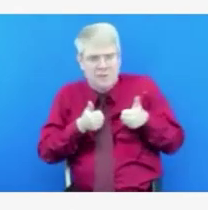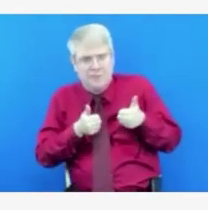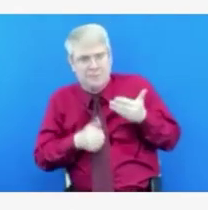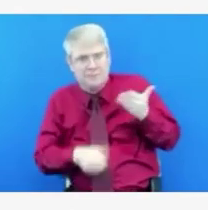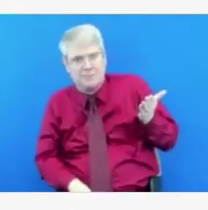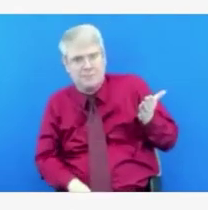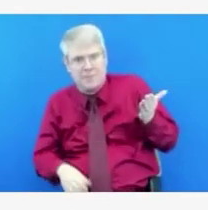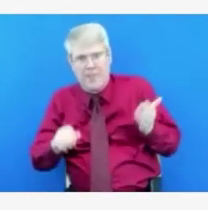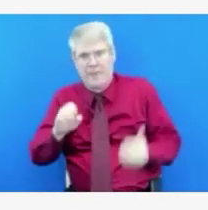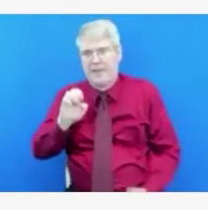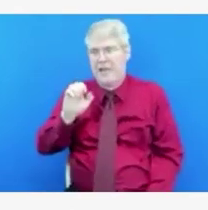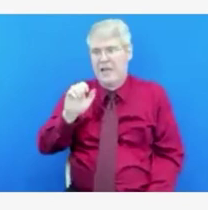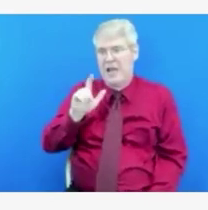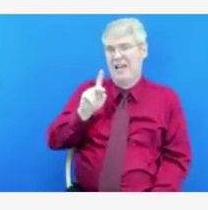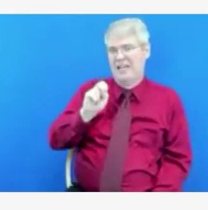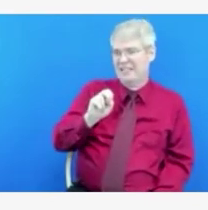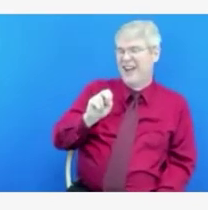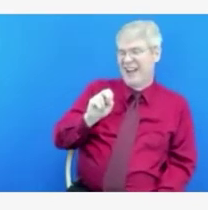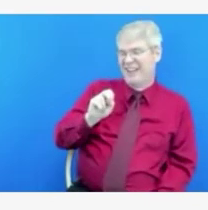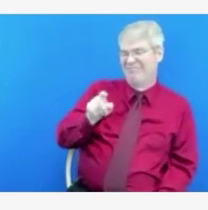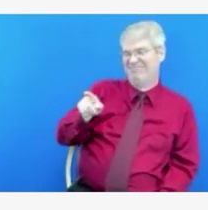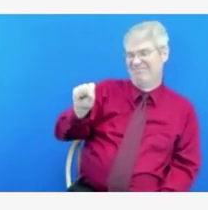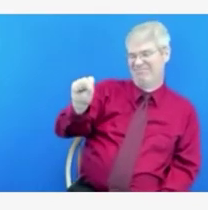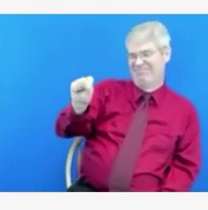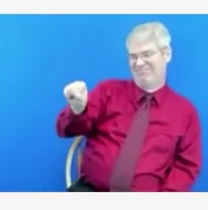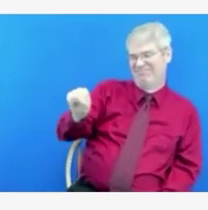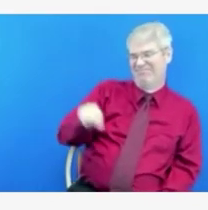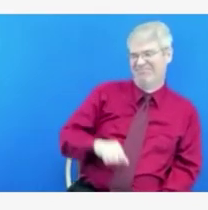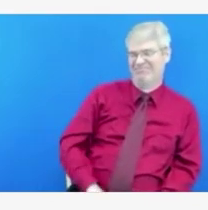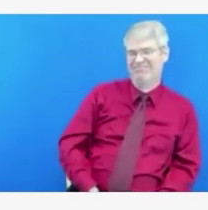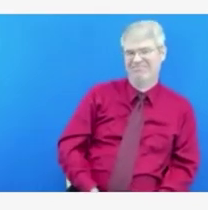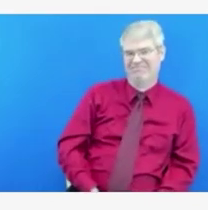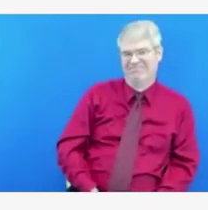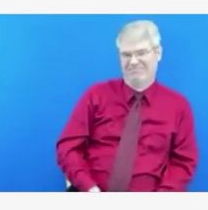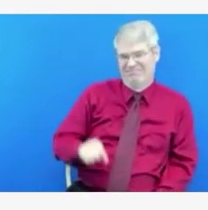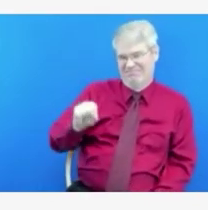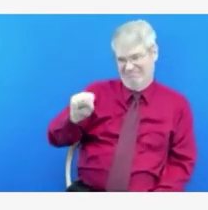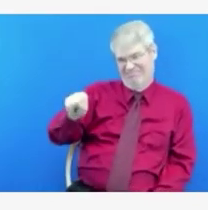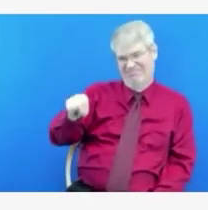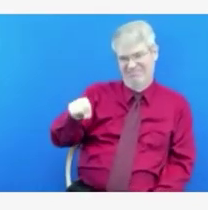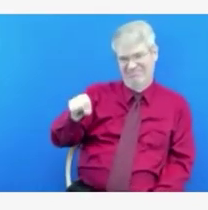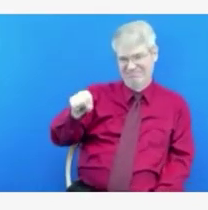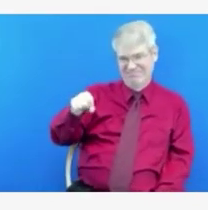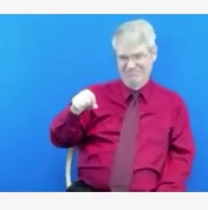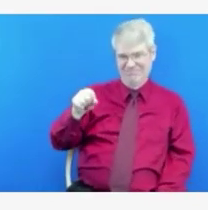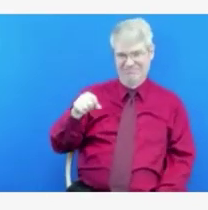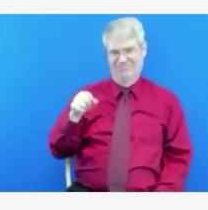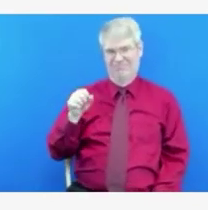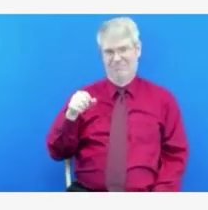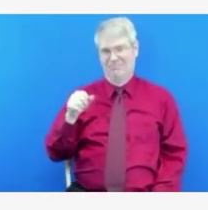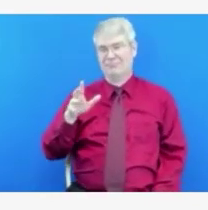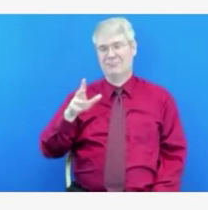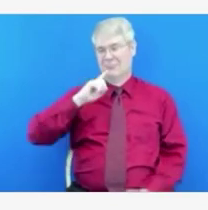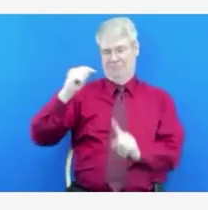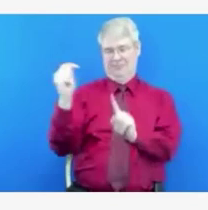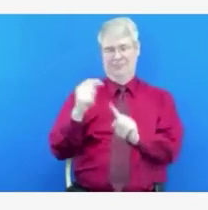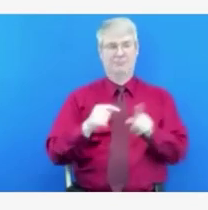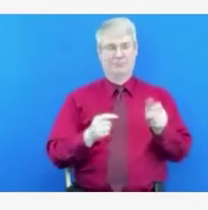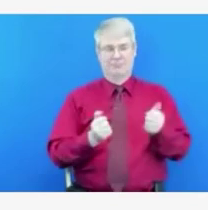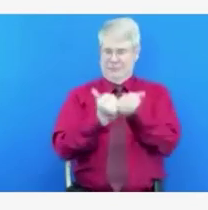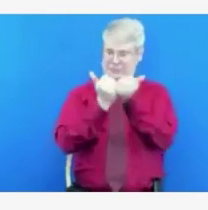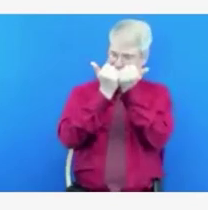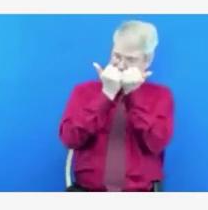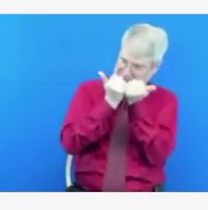beginning. We're hearing that across the state from healthcare workers, just feeling a lot of fatigue, compassion fatigue, physical fatigue.